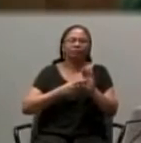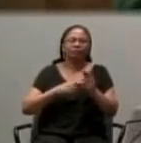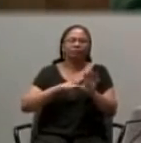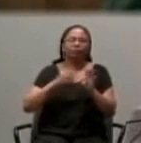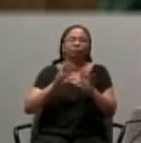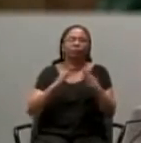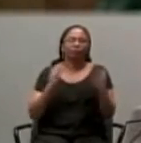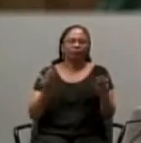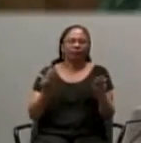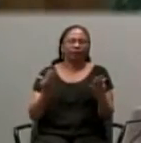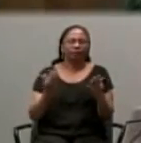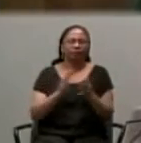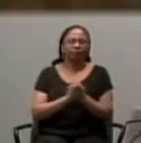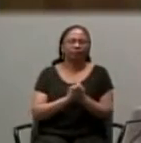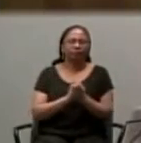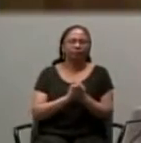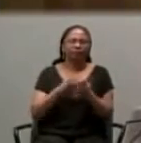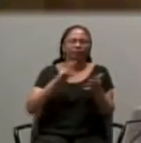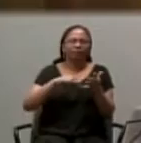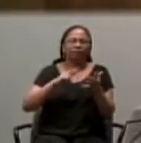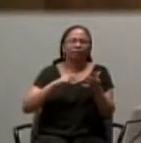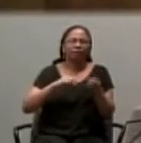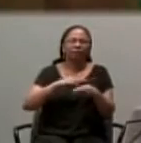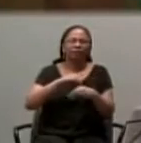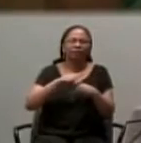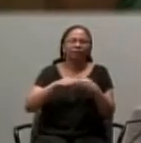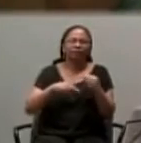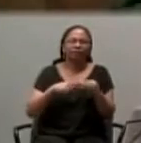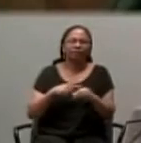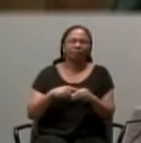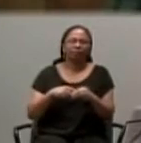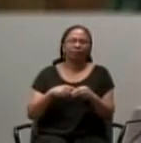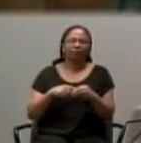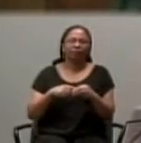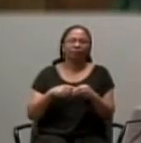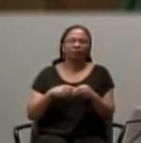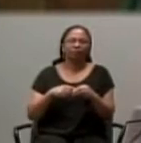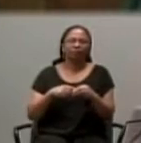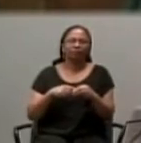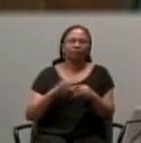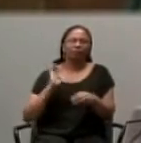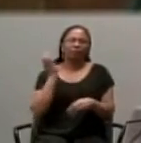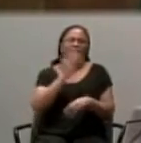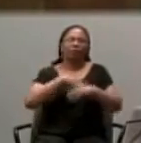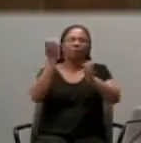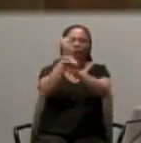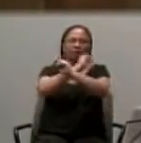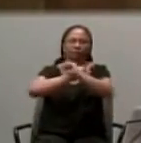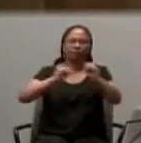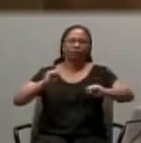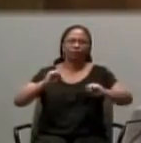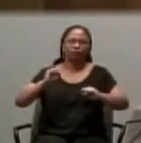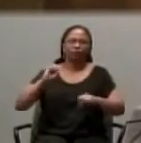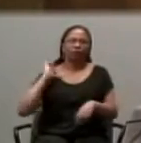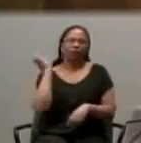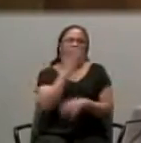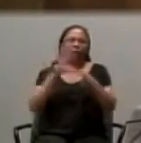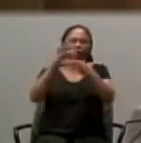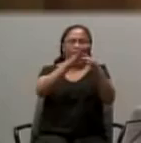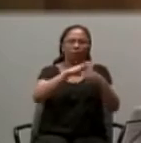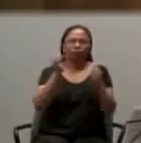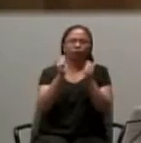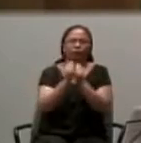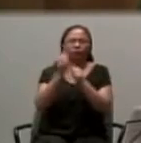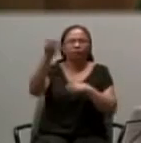this speaks, the readings this weekend speak directly to our salvation and our relationship with God.